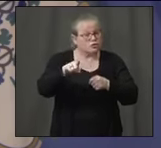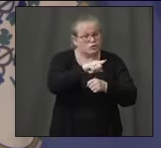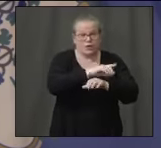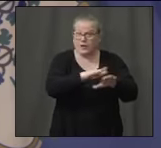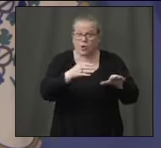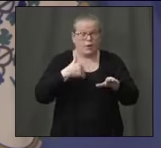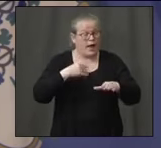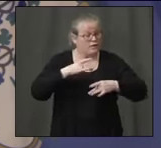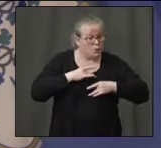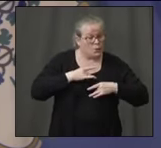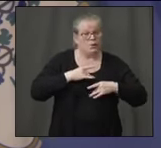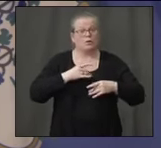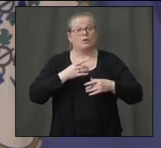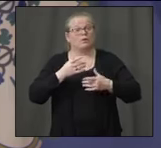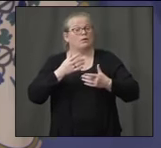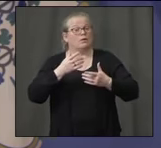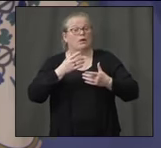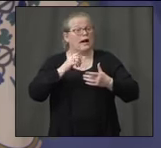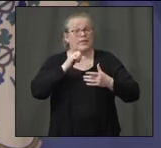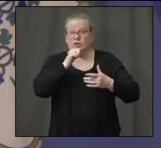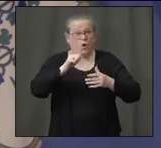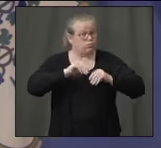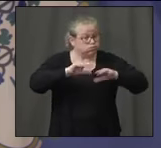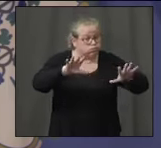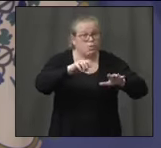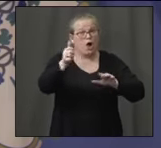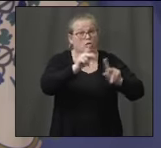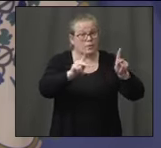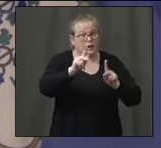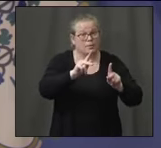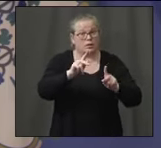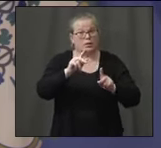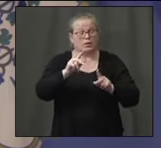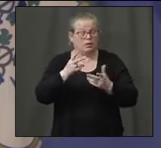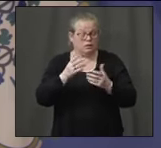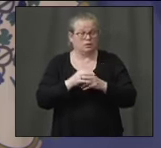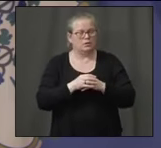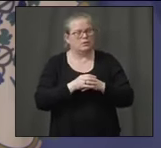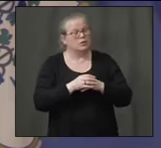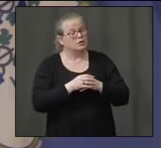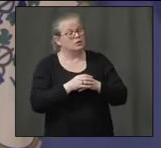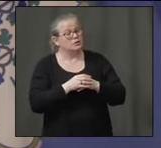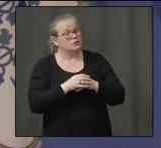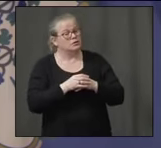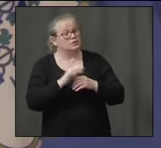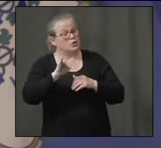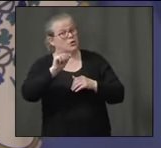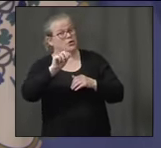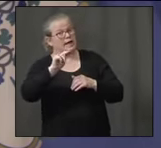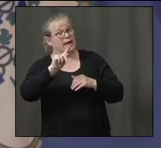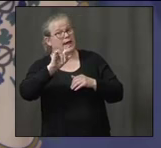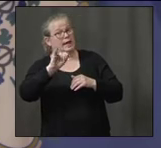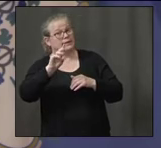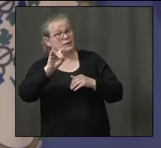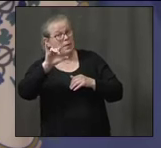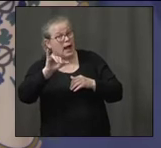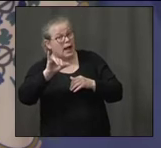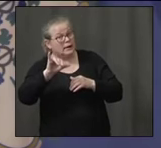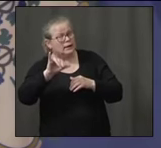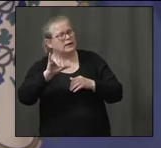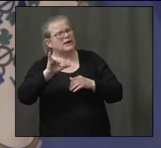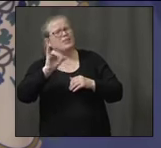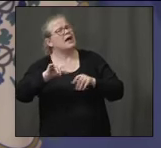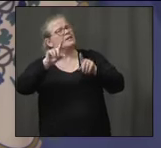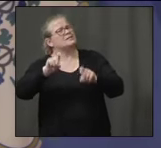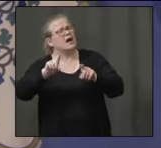don't infect other people. So will the antibody testing really be more about the safety of an individual to